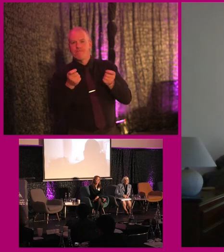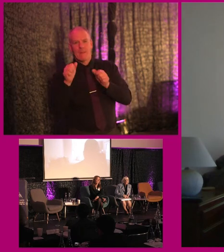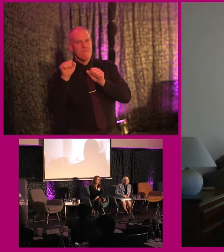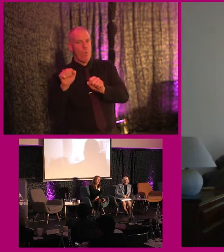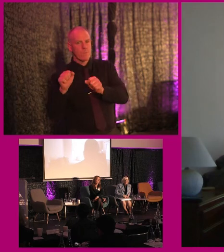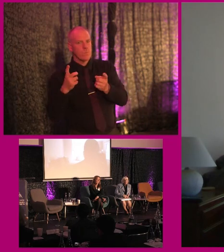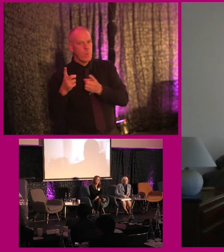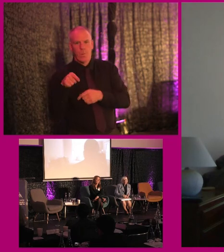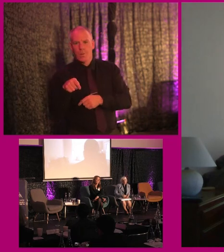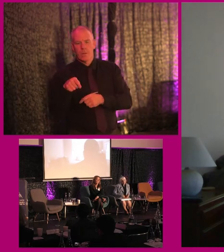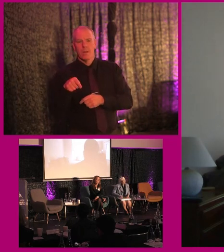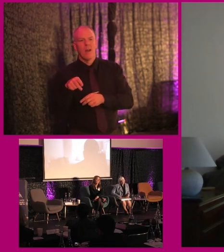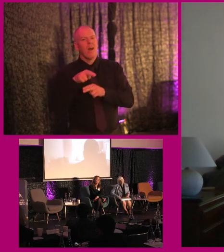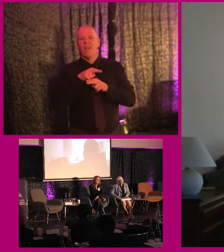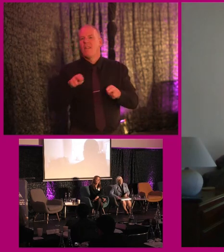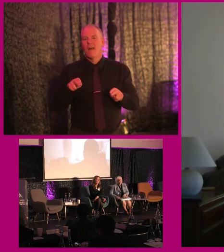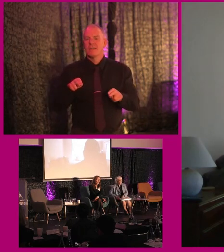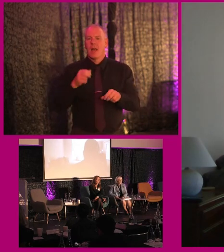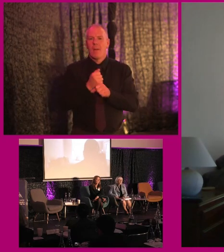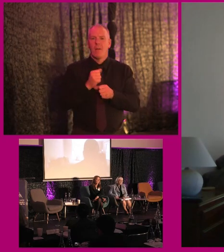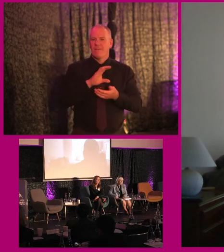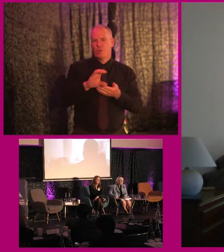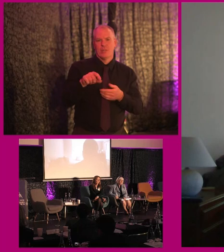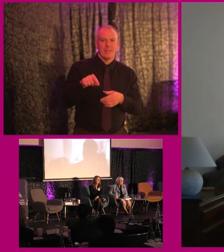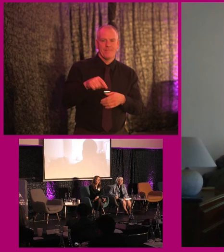as opposed to a lack of funding.